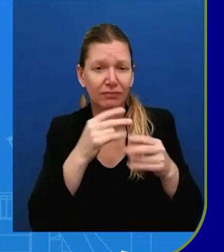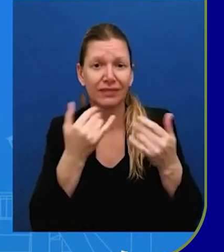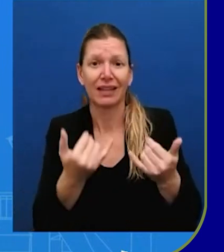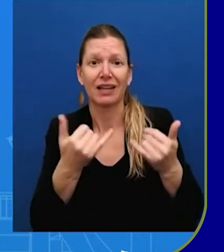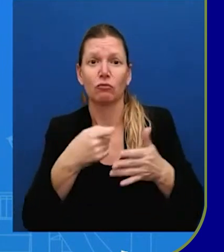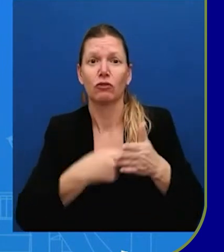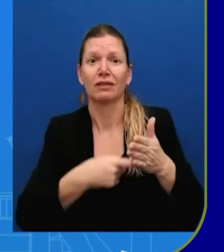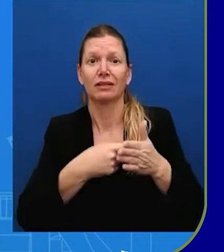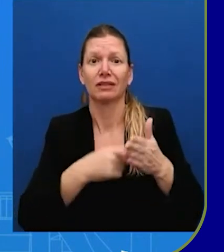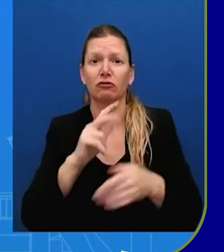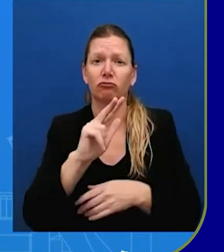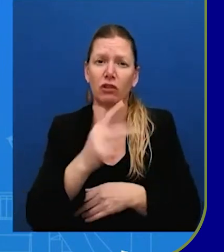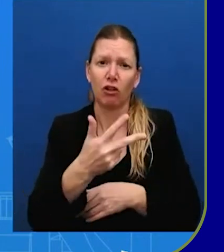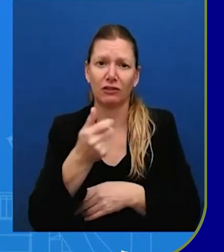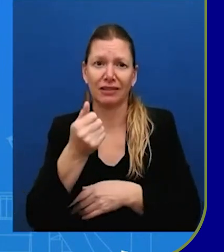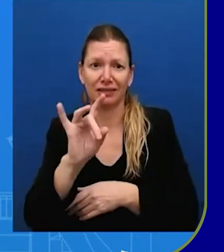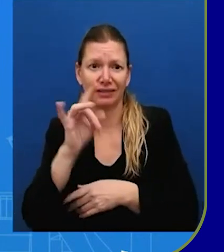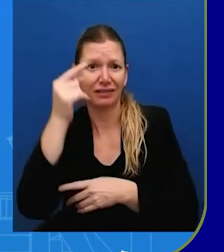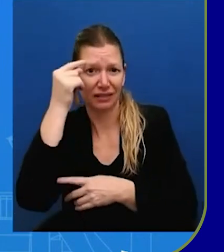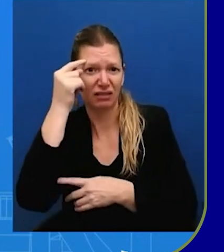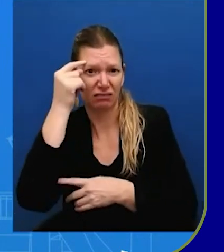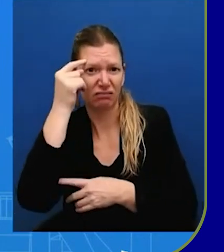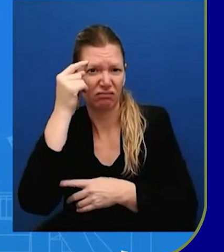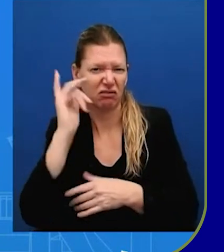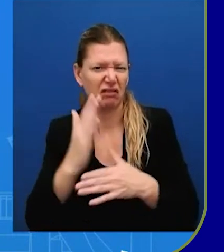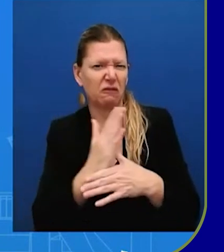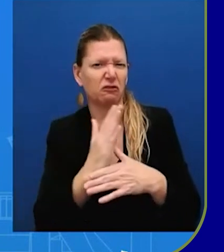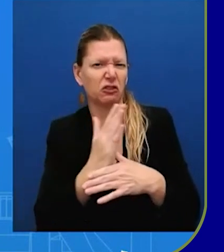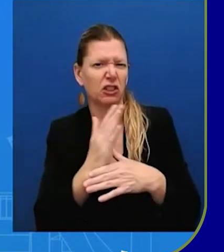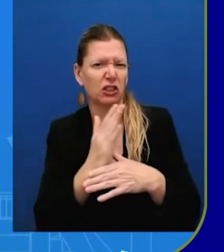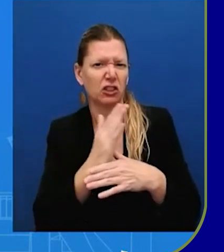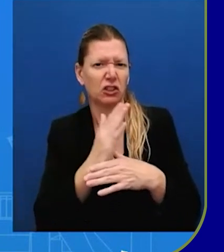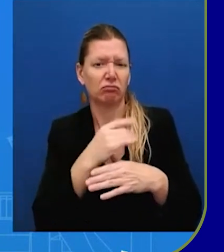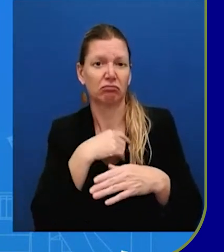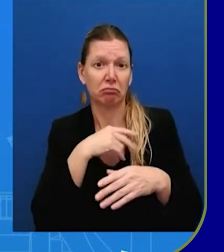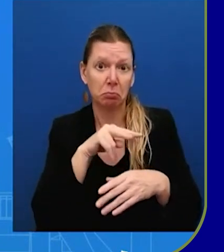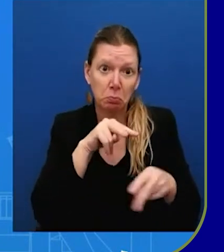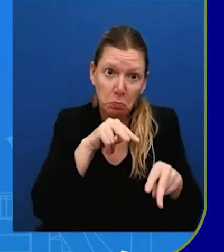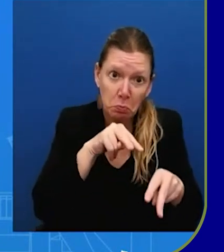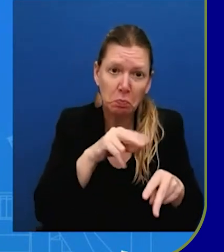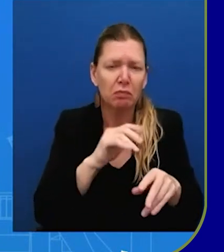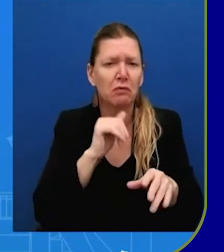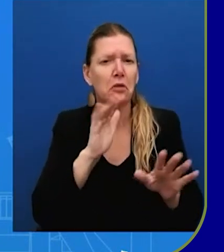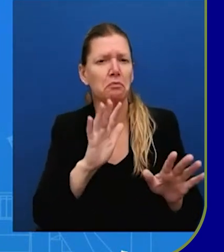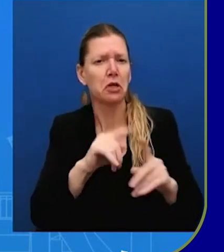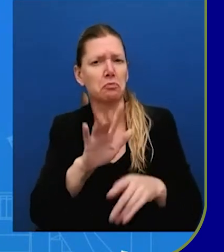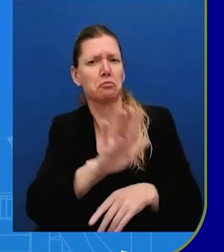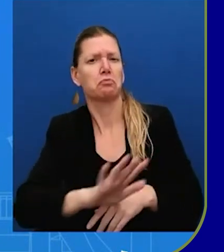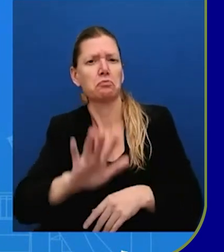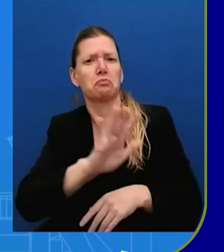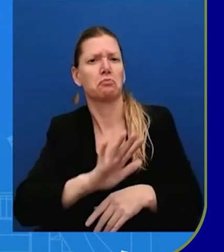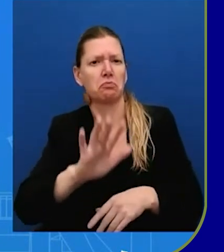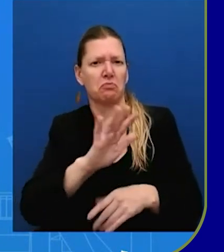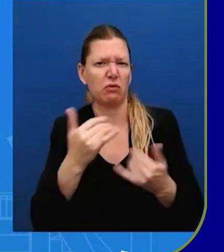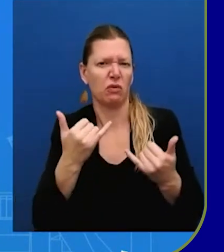I track it closely, but that is today's number, and below $3 in many states. We believe that